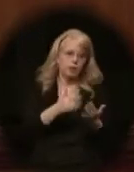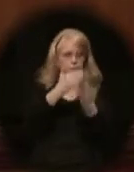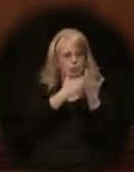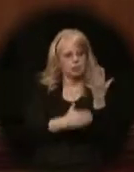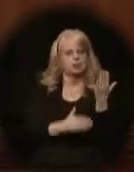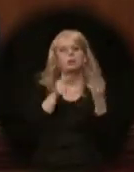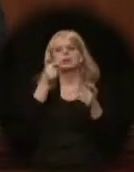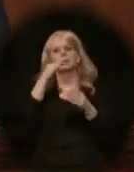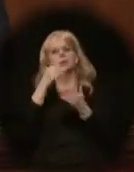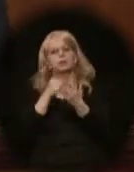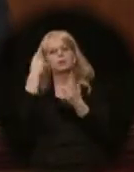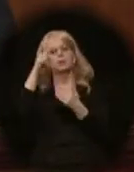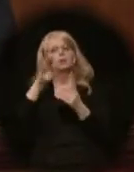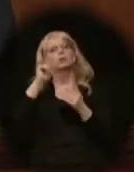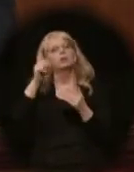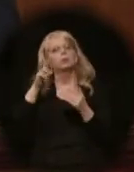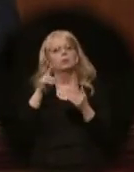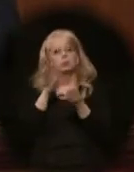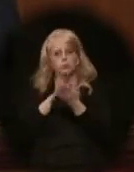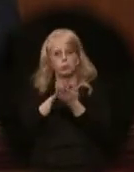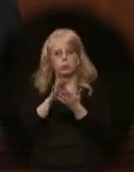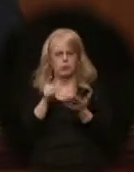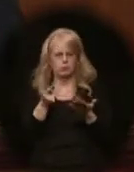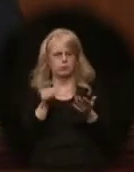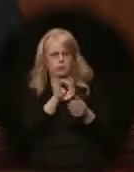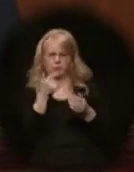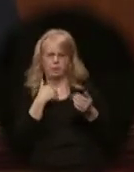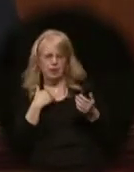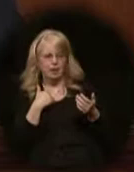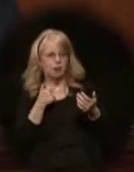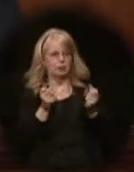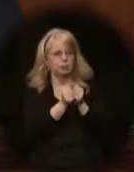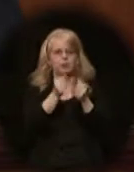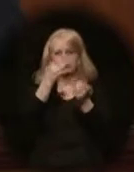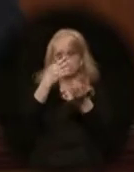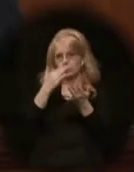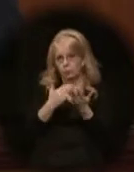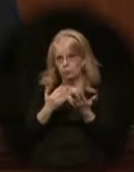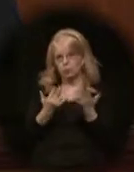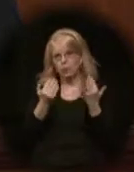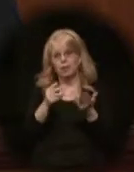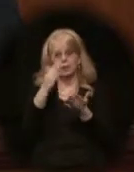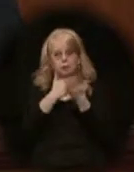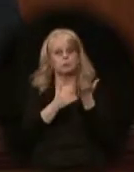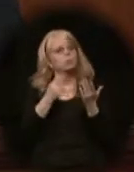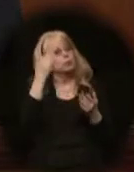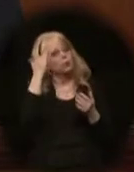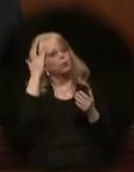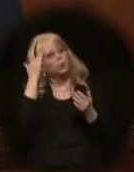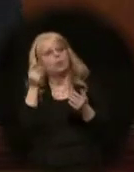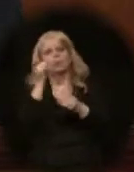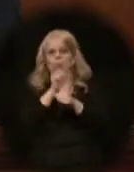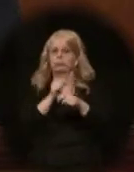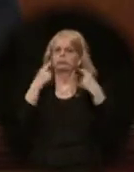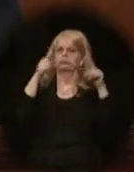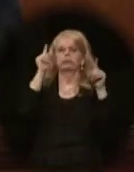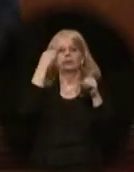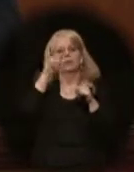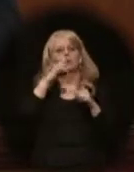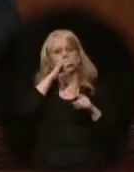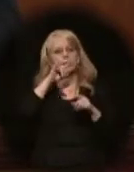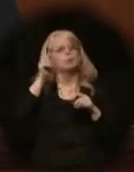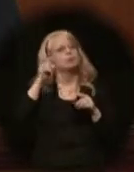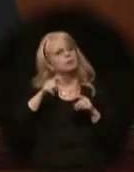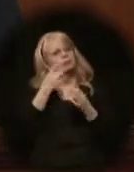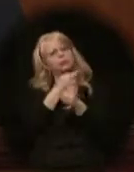When we have a charter school like this and others with wait lists, we have proven schools that work for kids. We ought to give parents more freedom to replicate